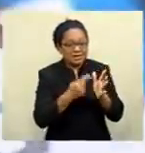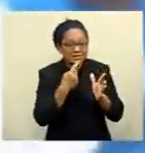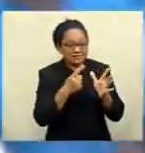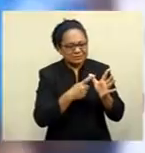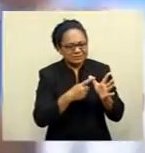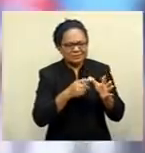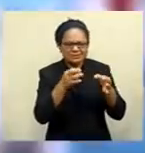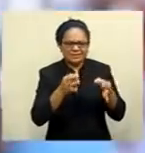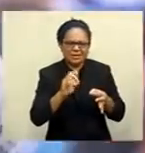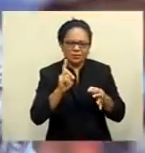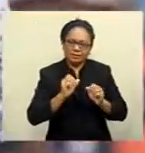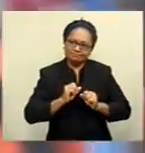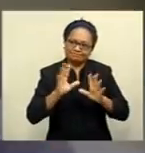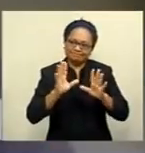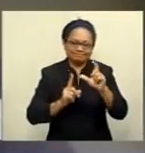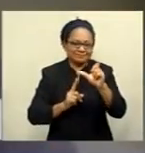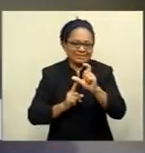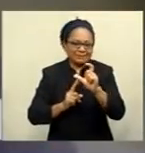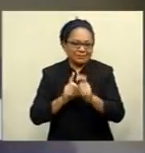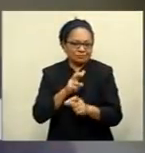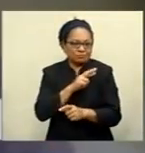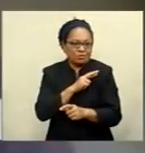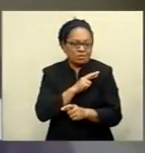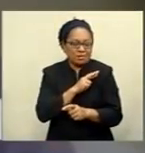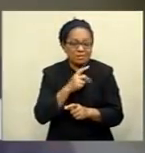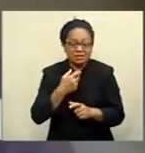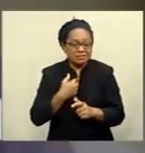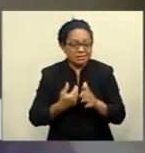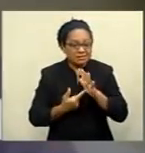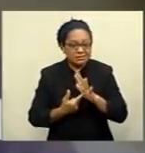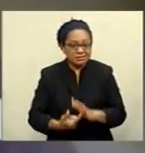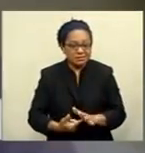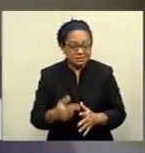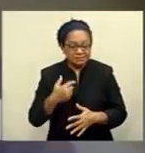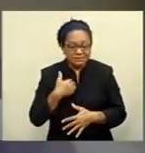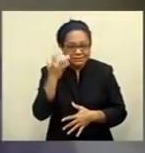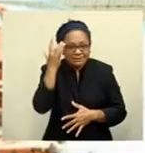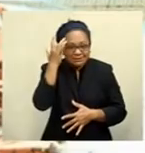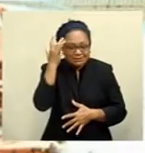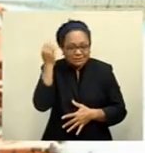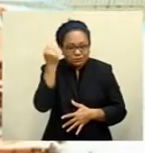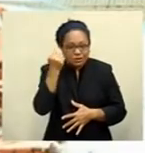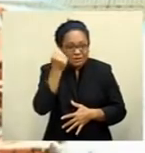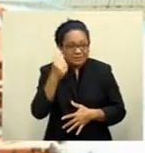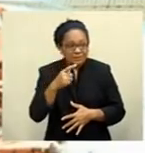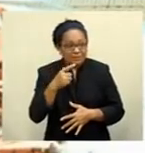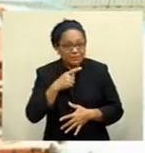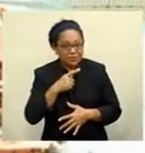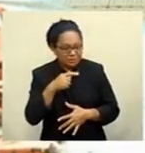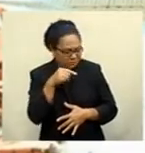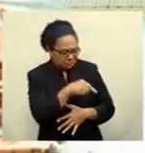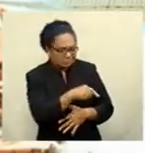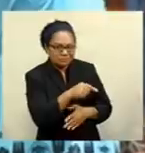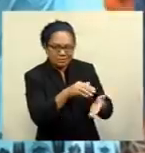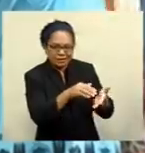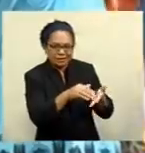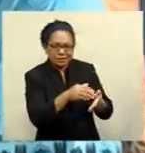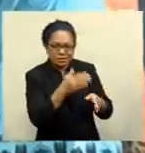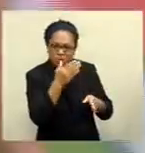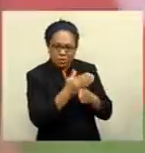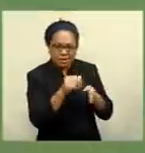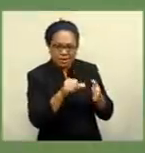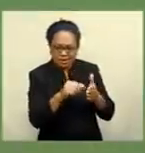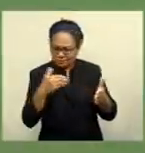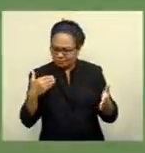role. I was gutted, know. I was losing my captain at that stage, the guy I'd seen taking us through to the Olympics. And at that